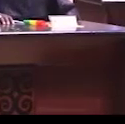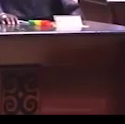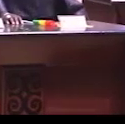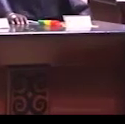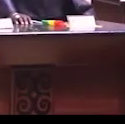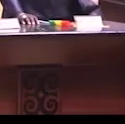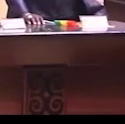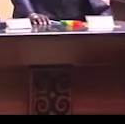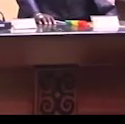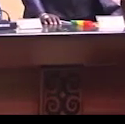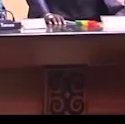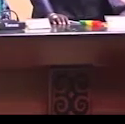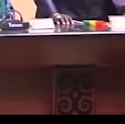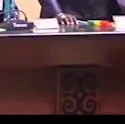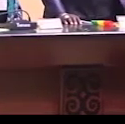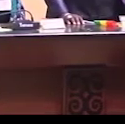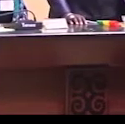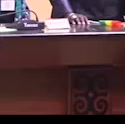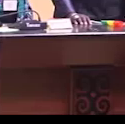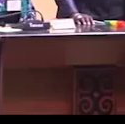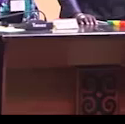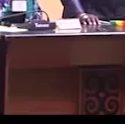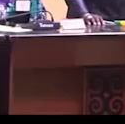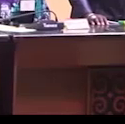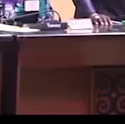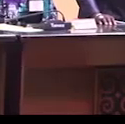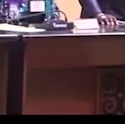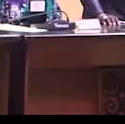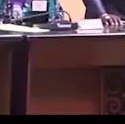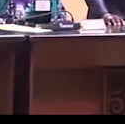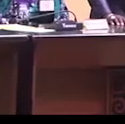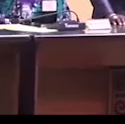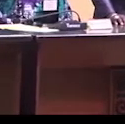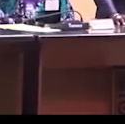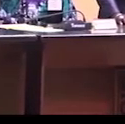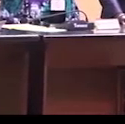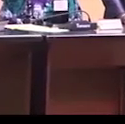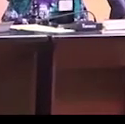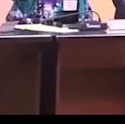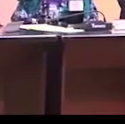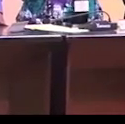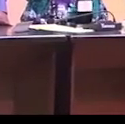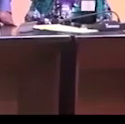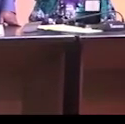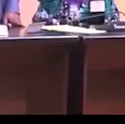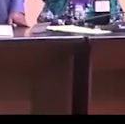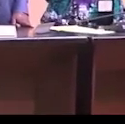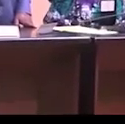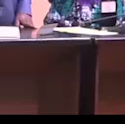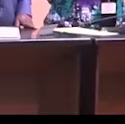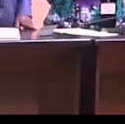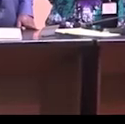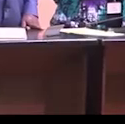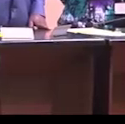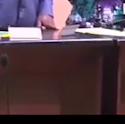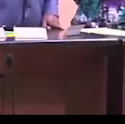will of the people and the love for the common good. Bless the efforts of those who struggle to make this vision a living reality,